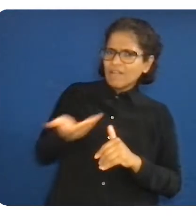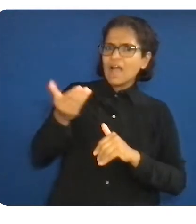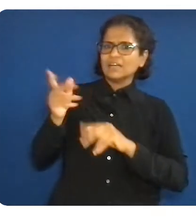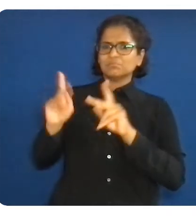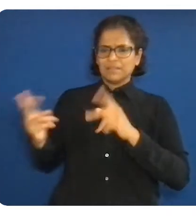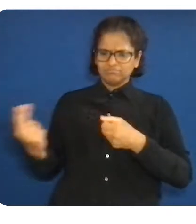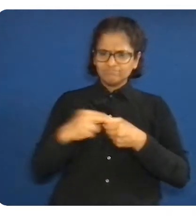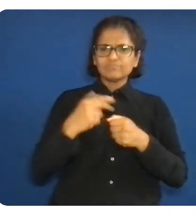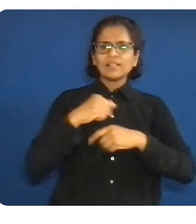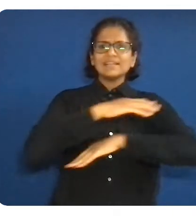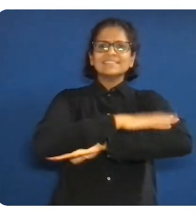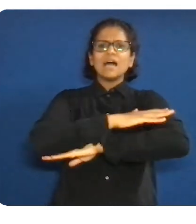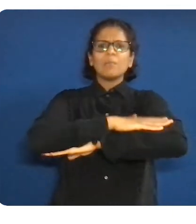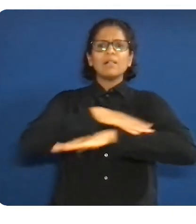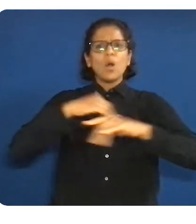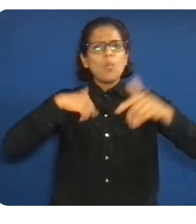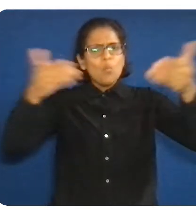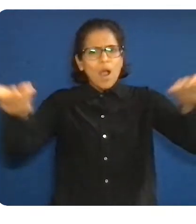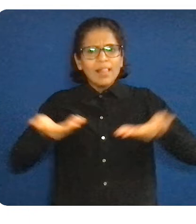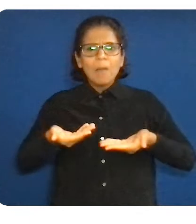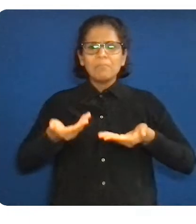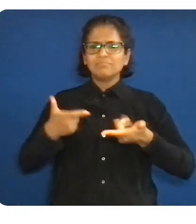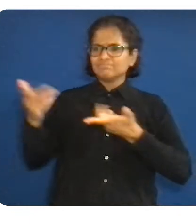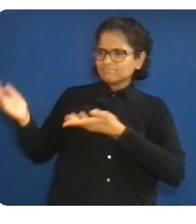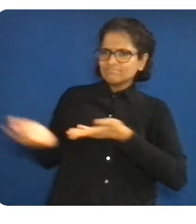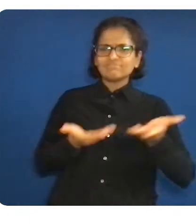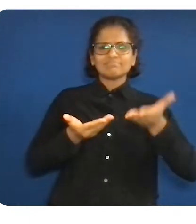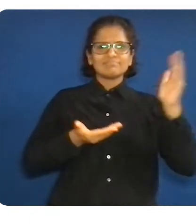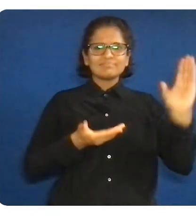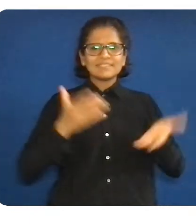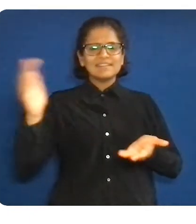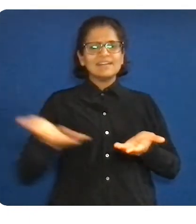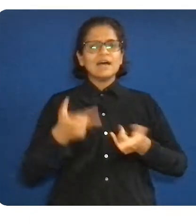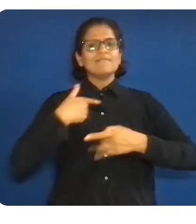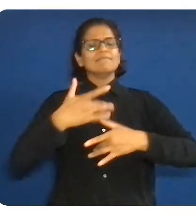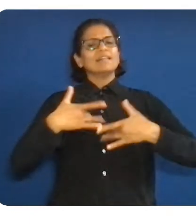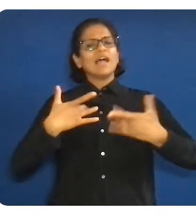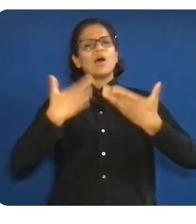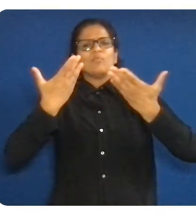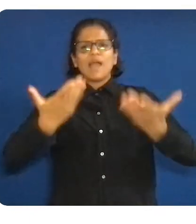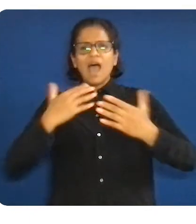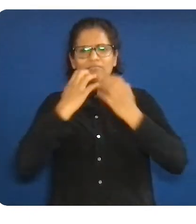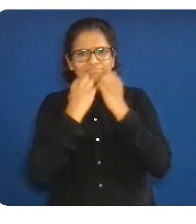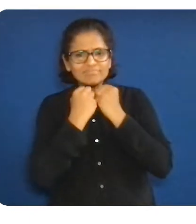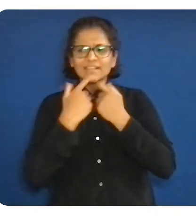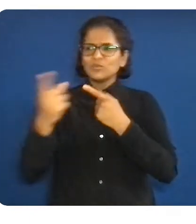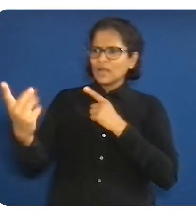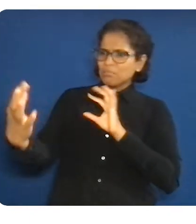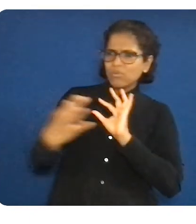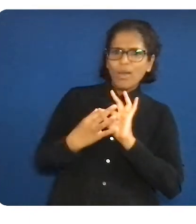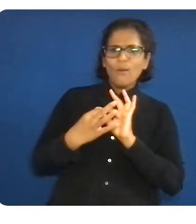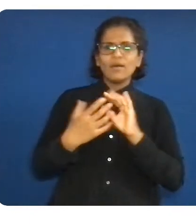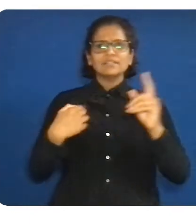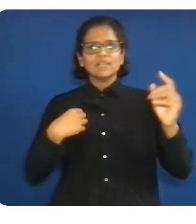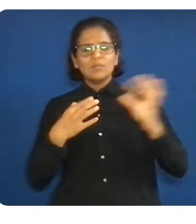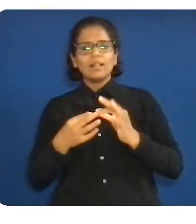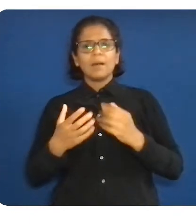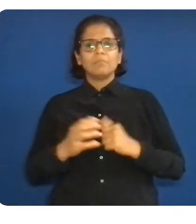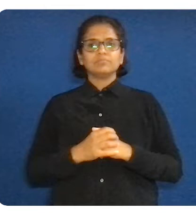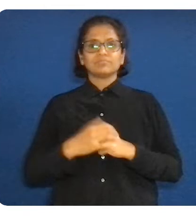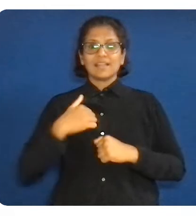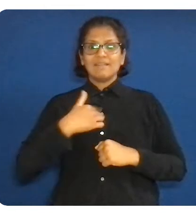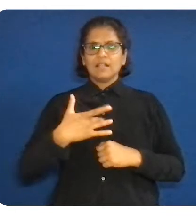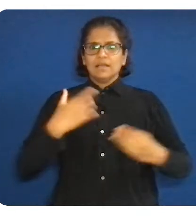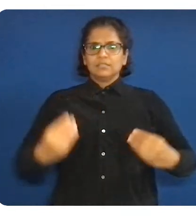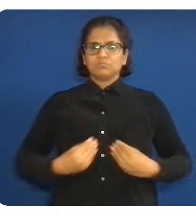John Powell. John is an expert in the areas of civil rights and civil liberties, and he's a professor at Berkeley and he leads